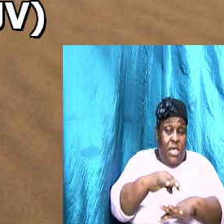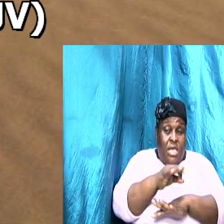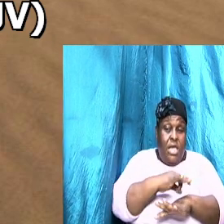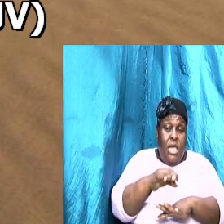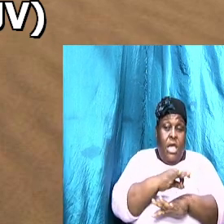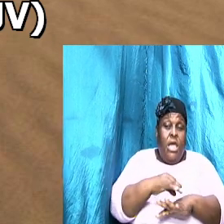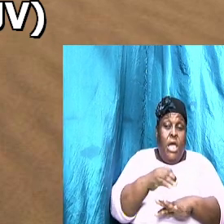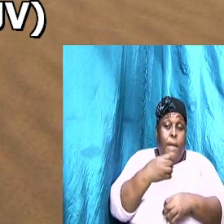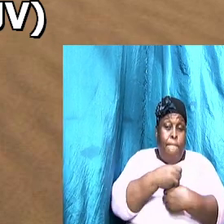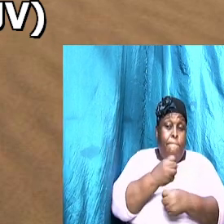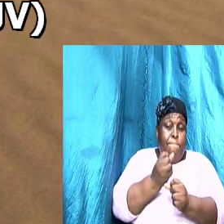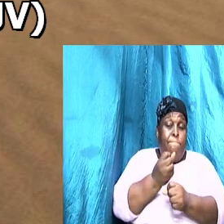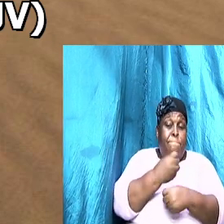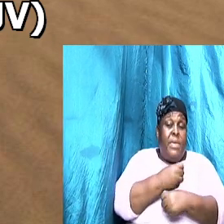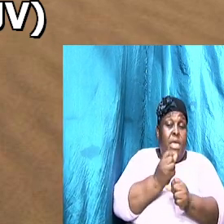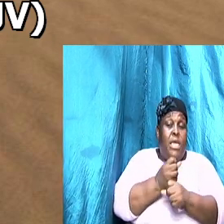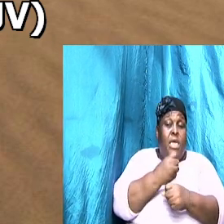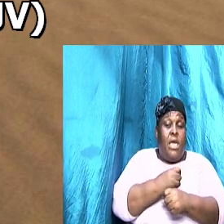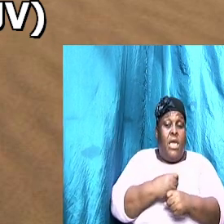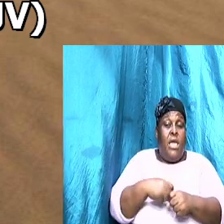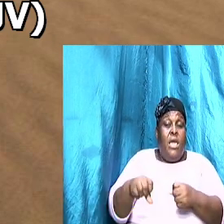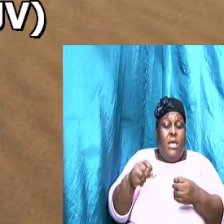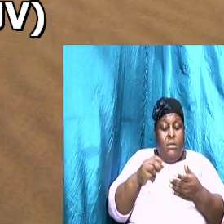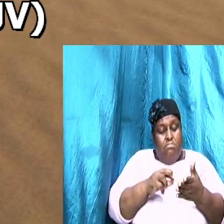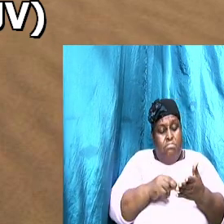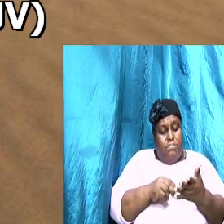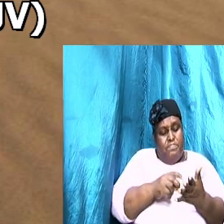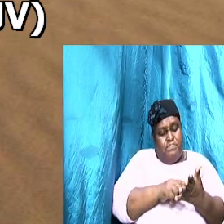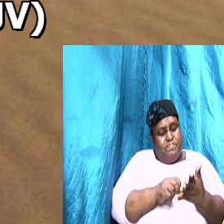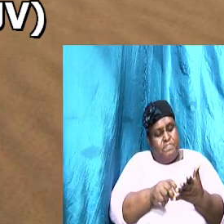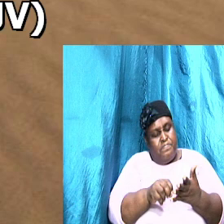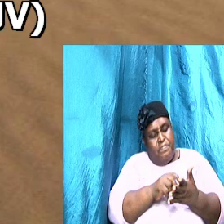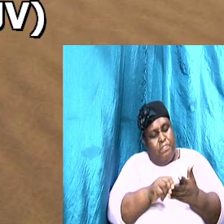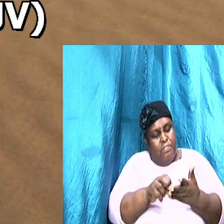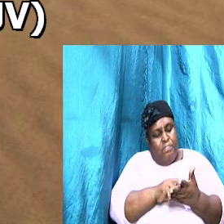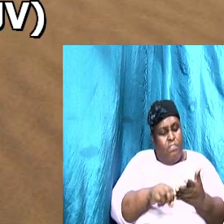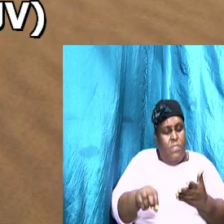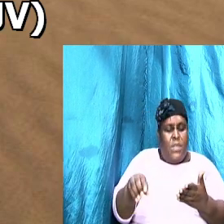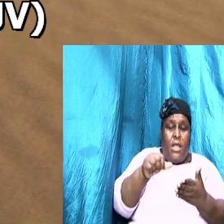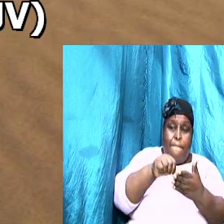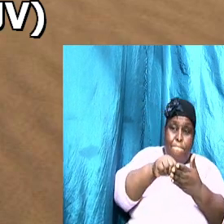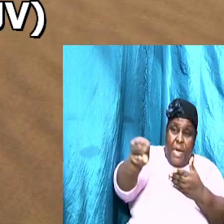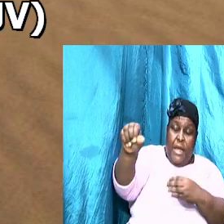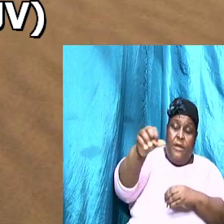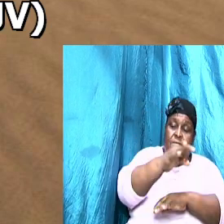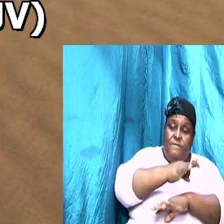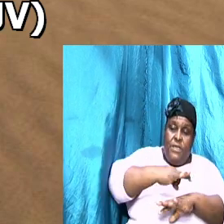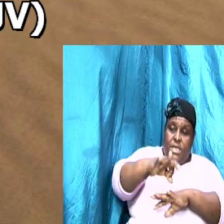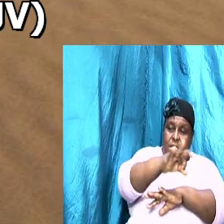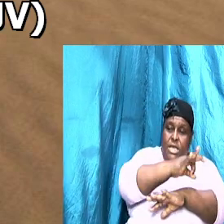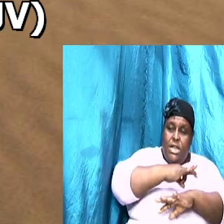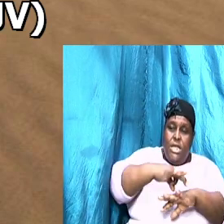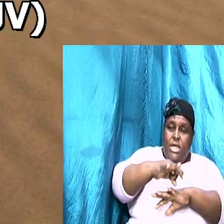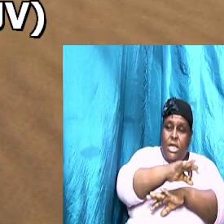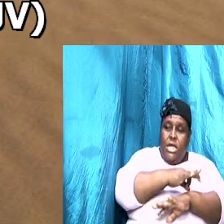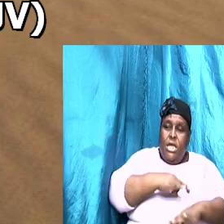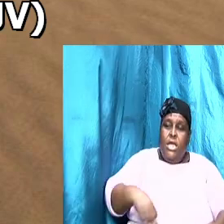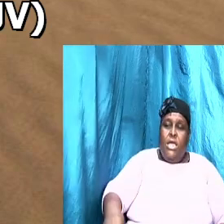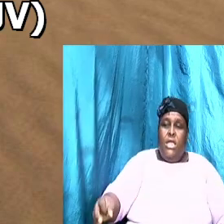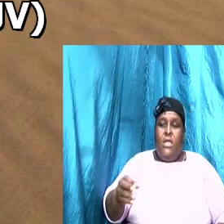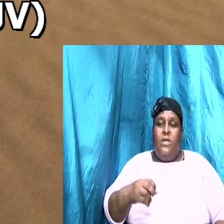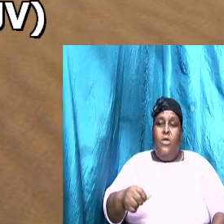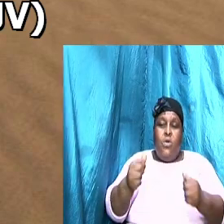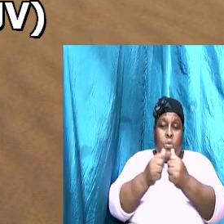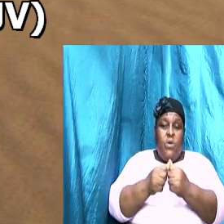she makes a calculated move and she by the field and then read on